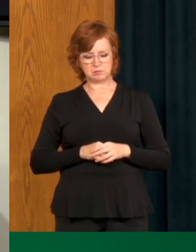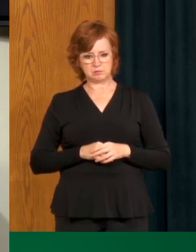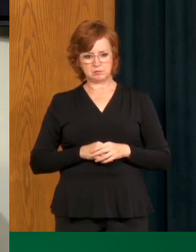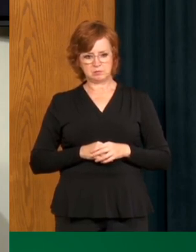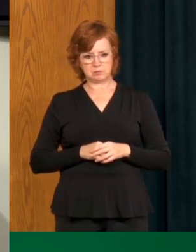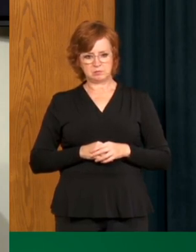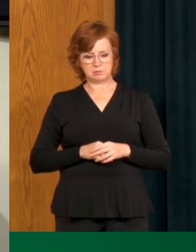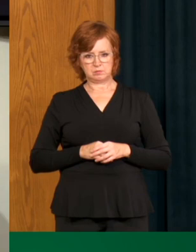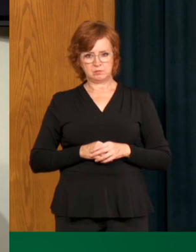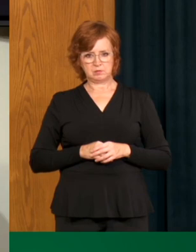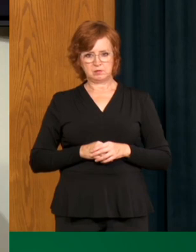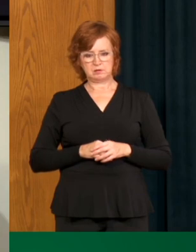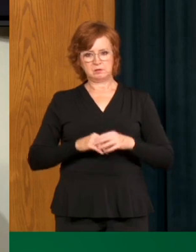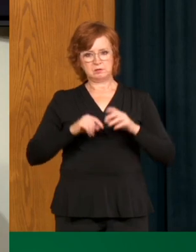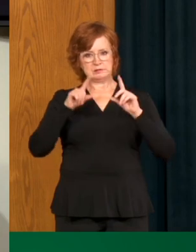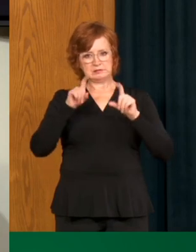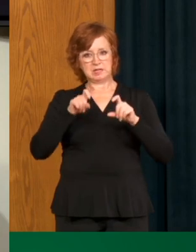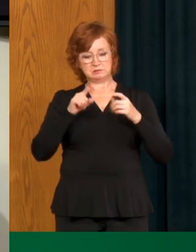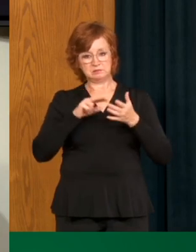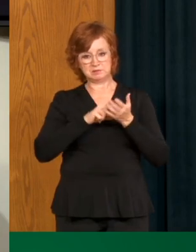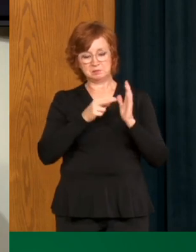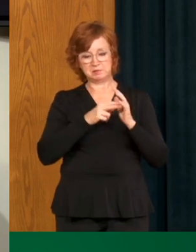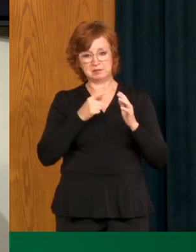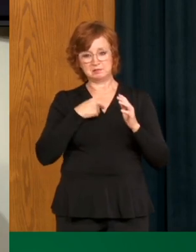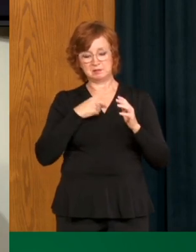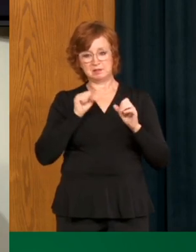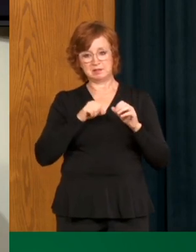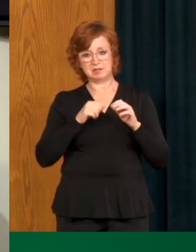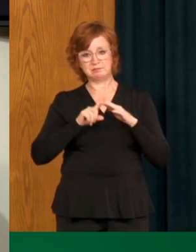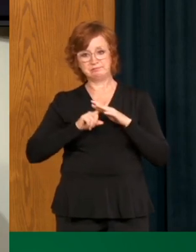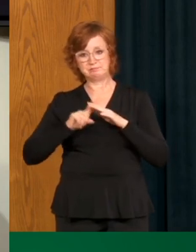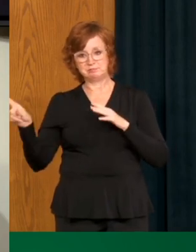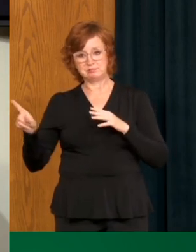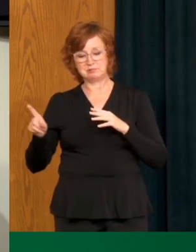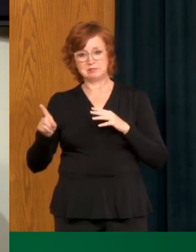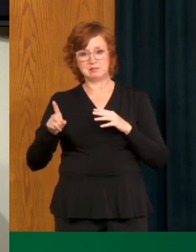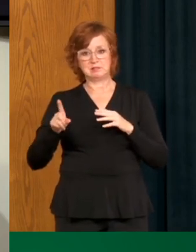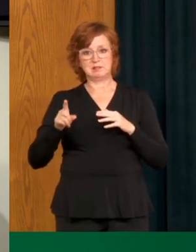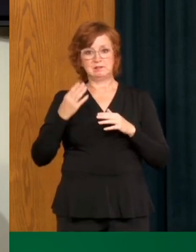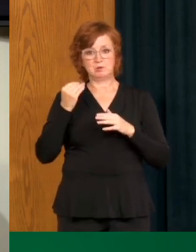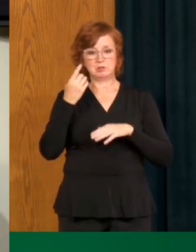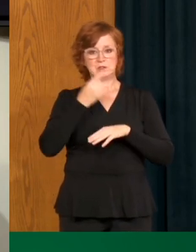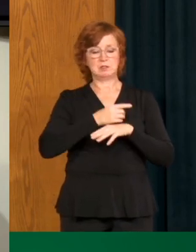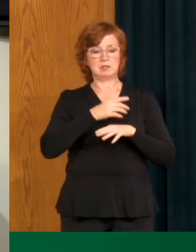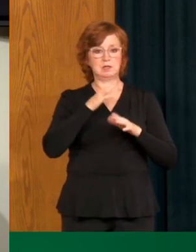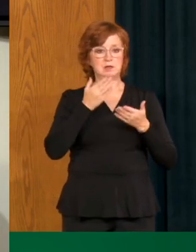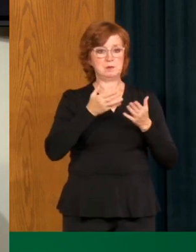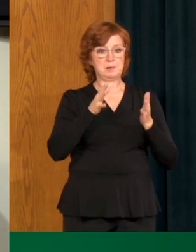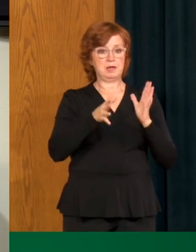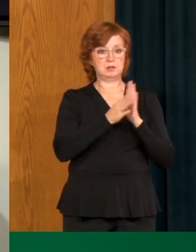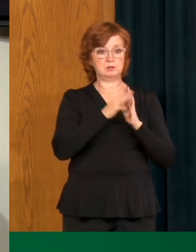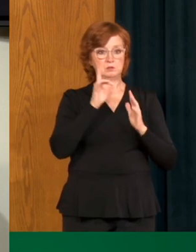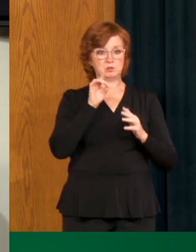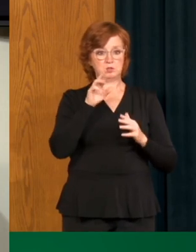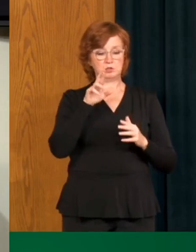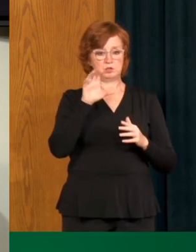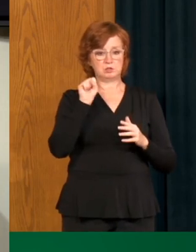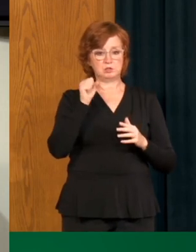can shorten your period of isolation for two weeks as a close contact. So I'll just stop there and ask if Dr. Shah has any comments.